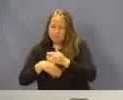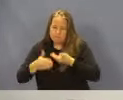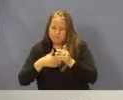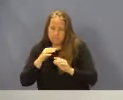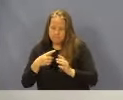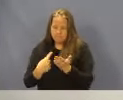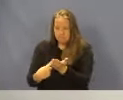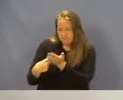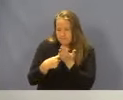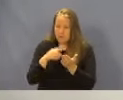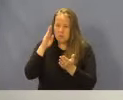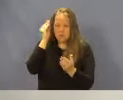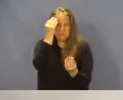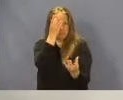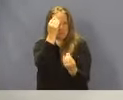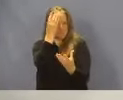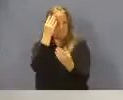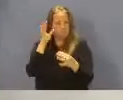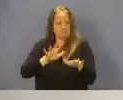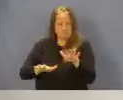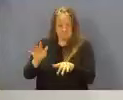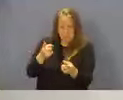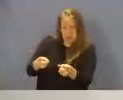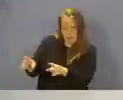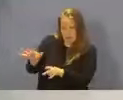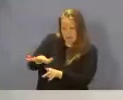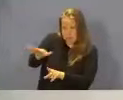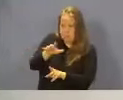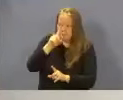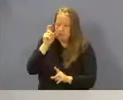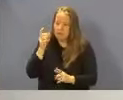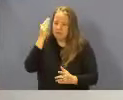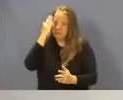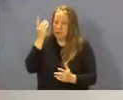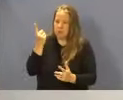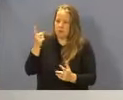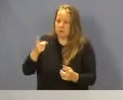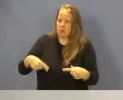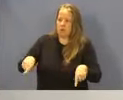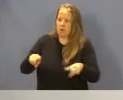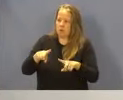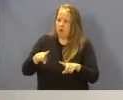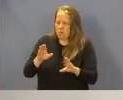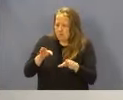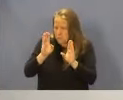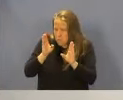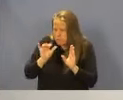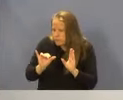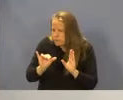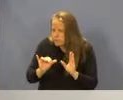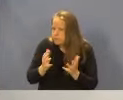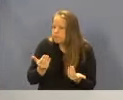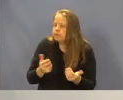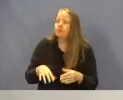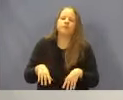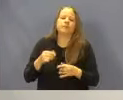apprised on movement there, as I know that's something that everyone's paying close attention to. And then